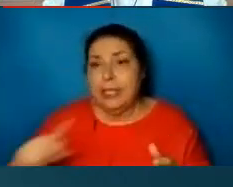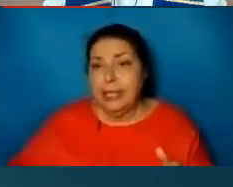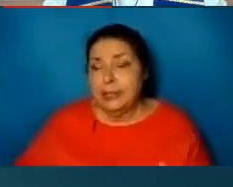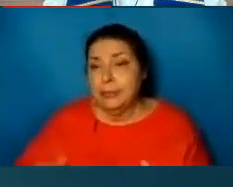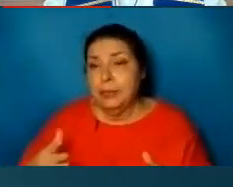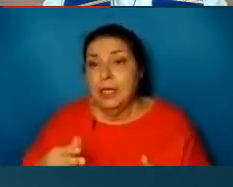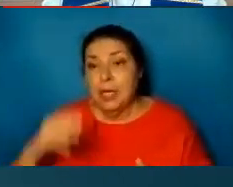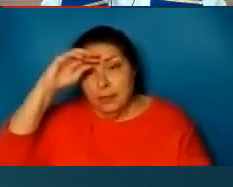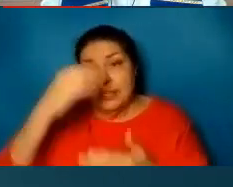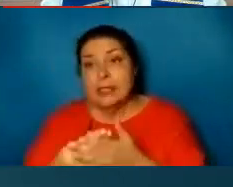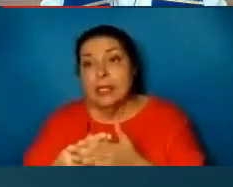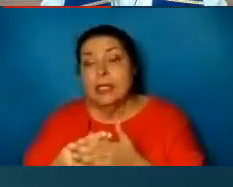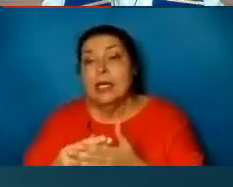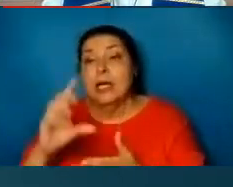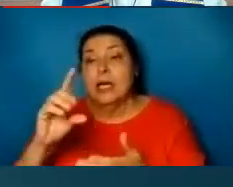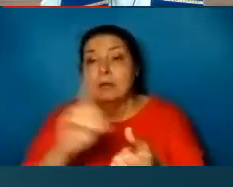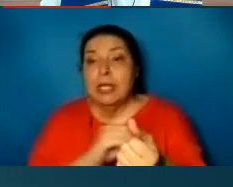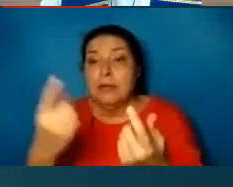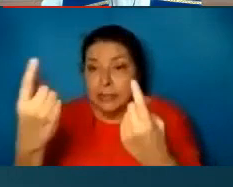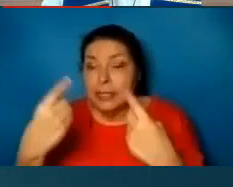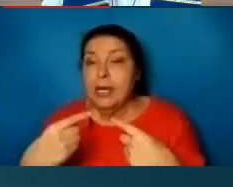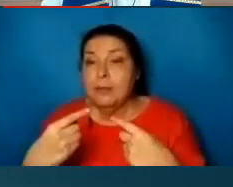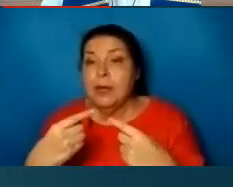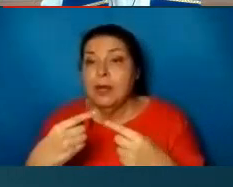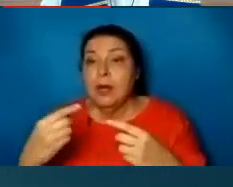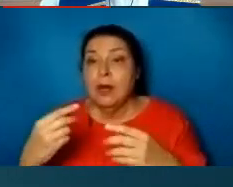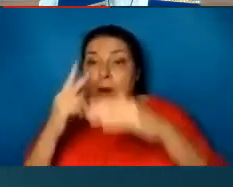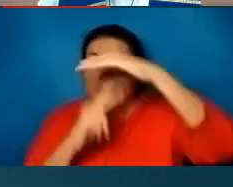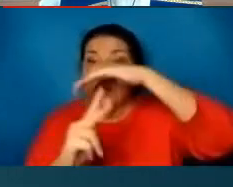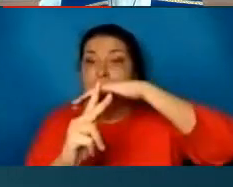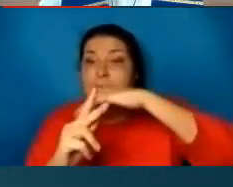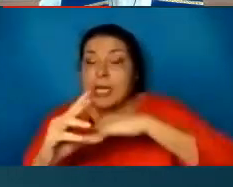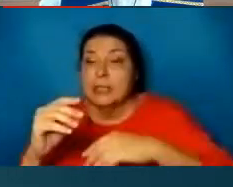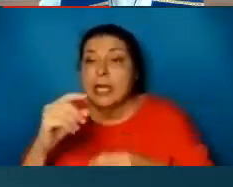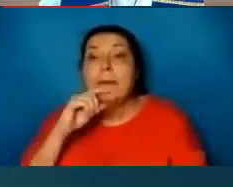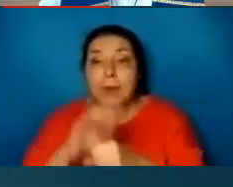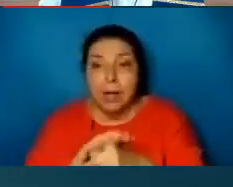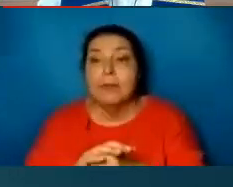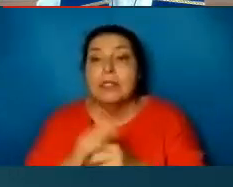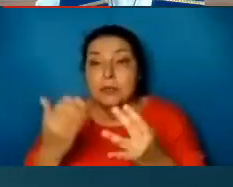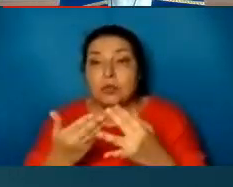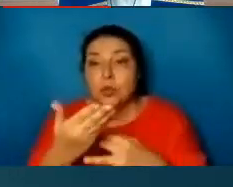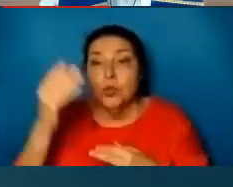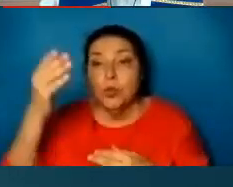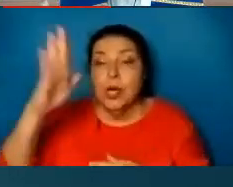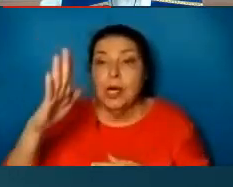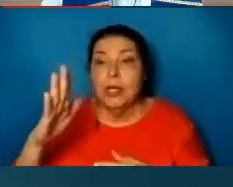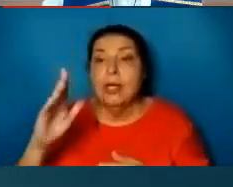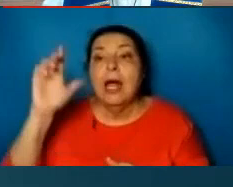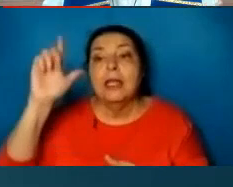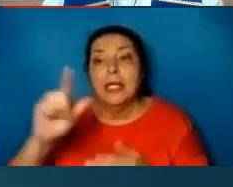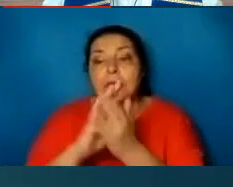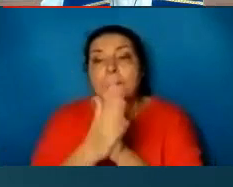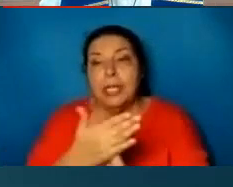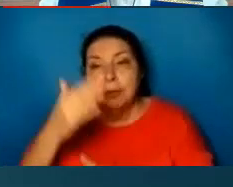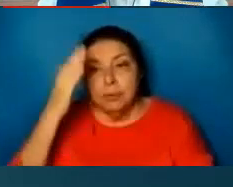to come prophesied and promised by God became known as the Messiah or the Anointed One.